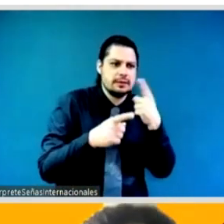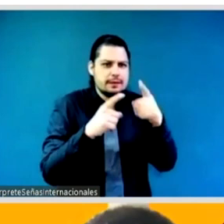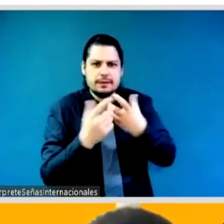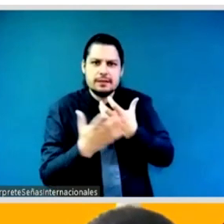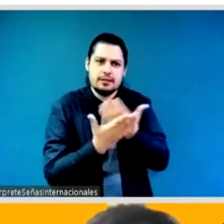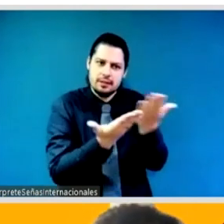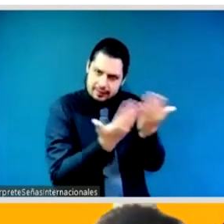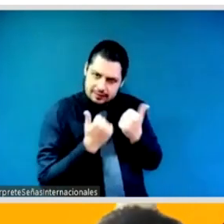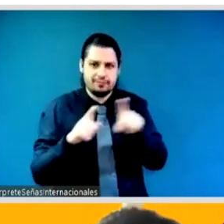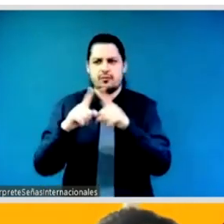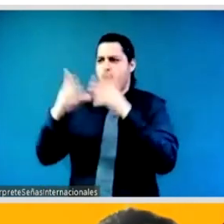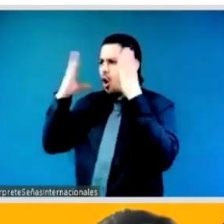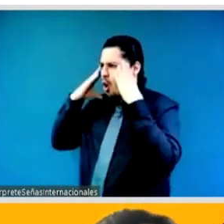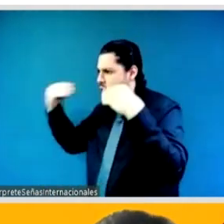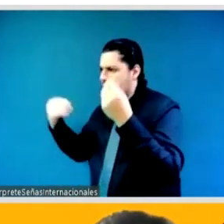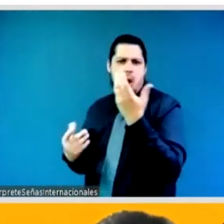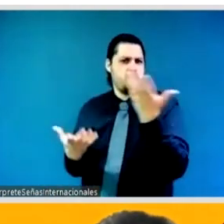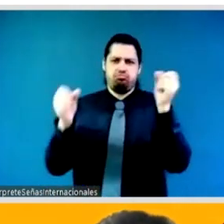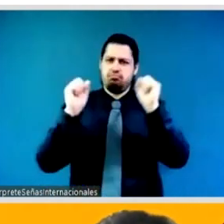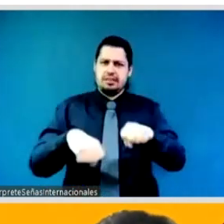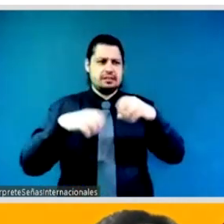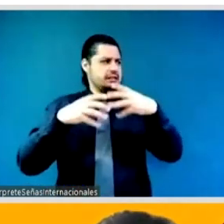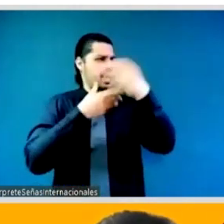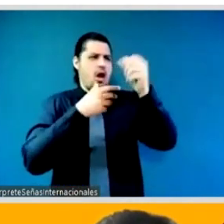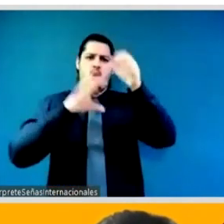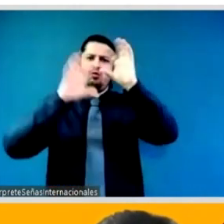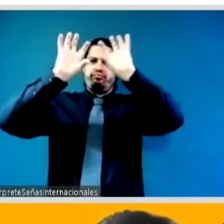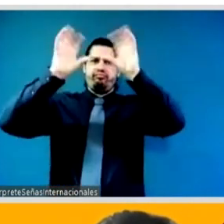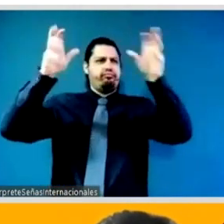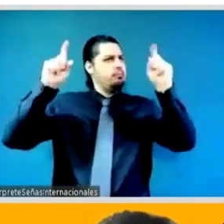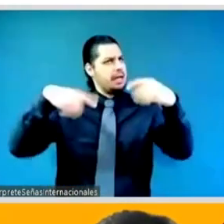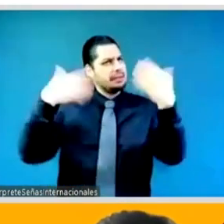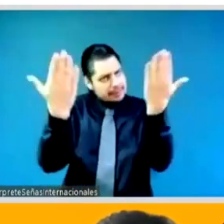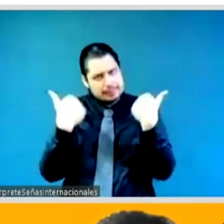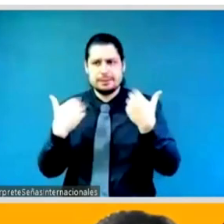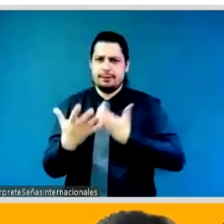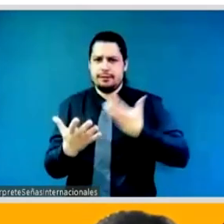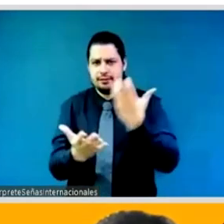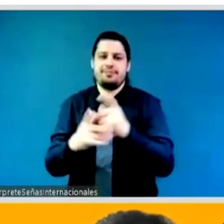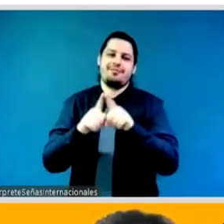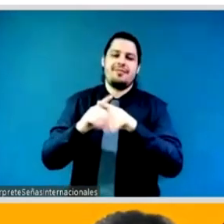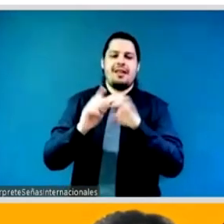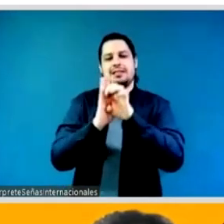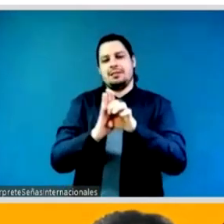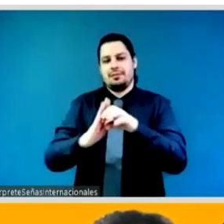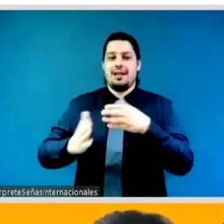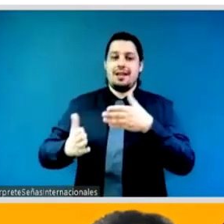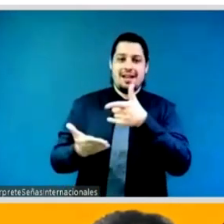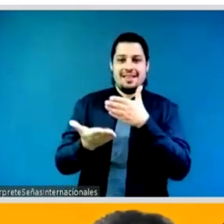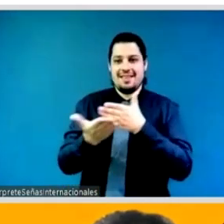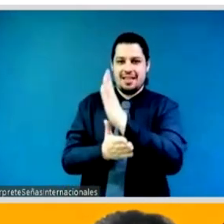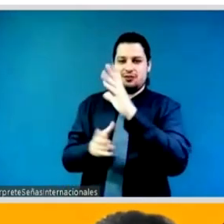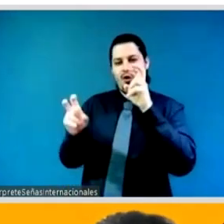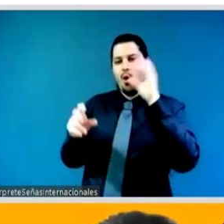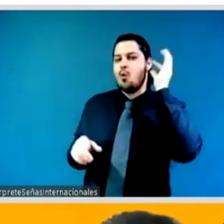right to vote was born in the first world war because all the men were away and women felt that they could fend for themselves we don't need men right